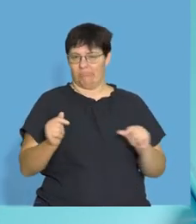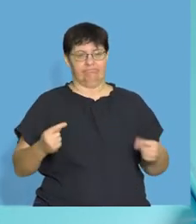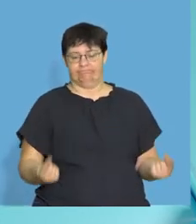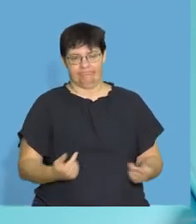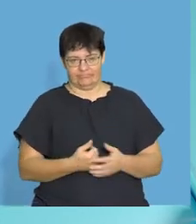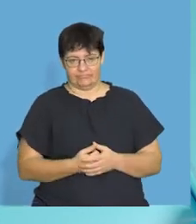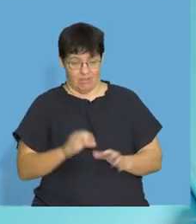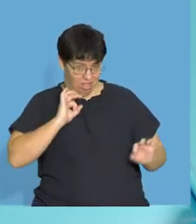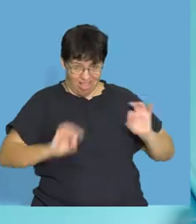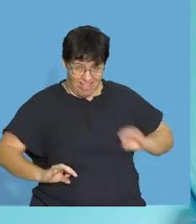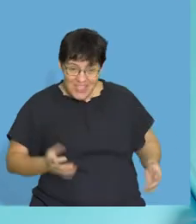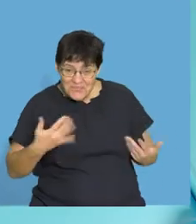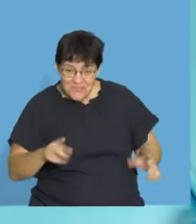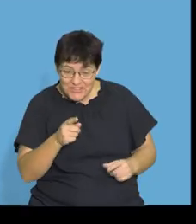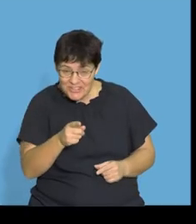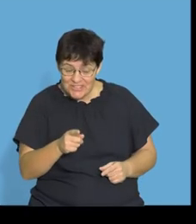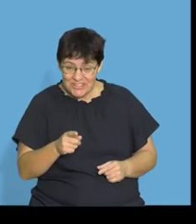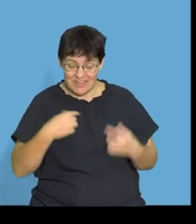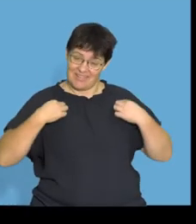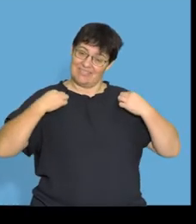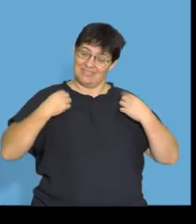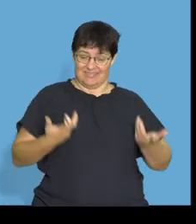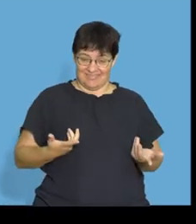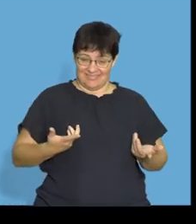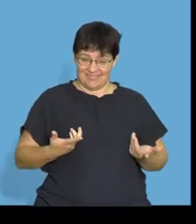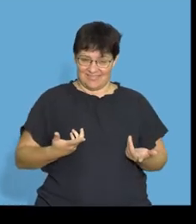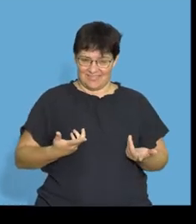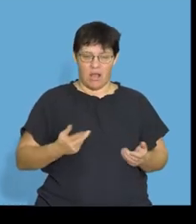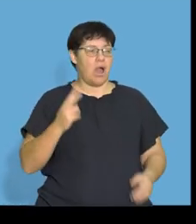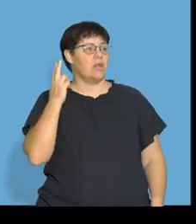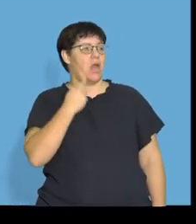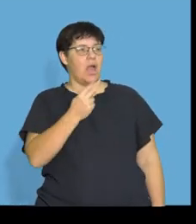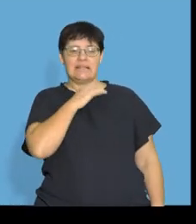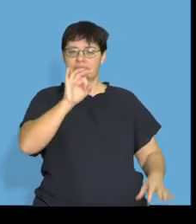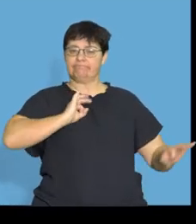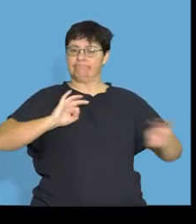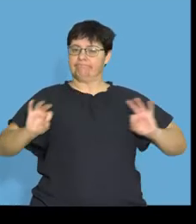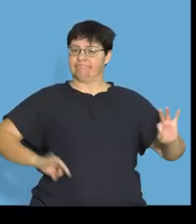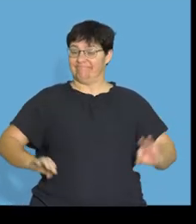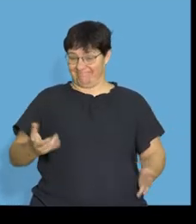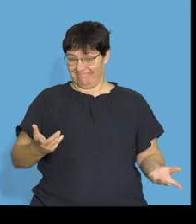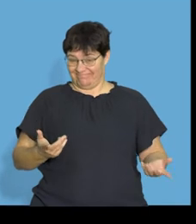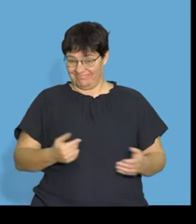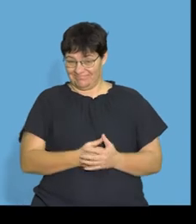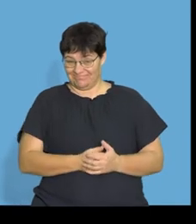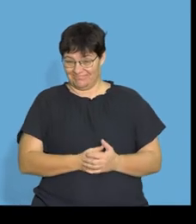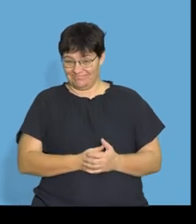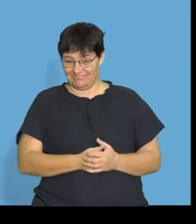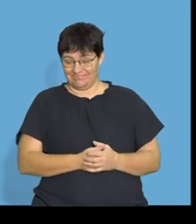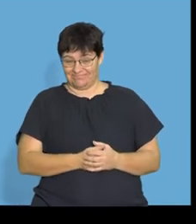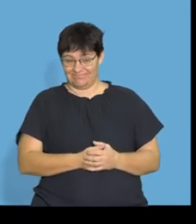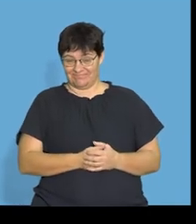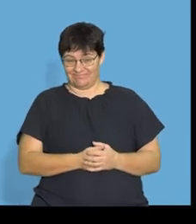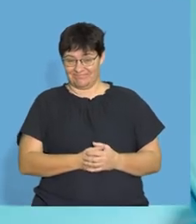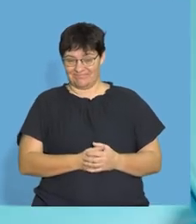lovely, greasy spot. As I said, how many of you have got maybe t-shirts at home with those lovely, greasy